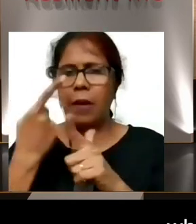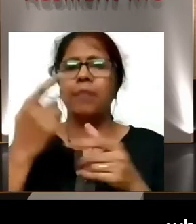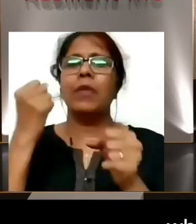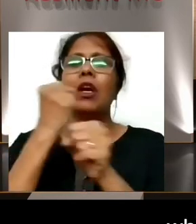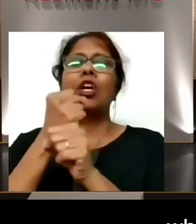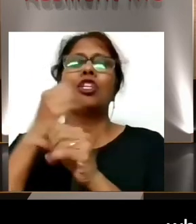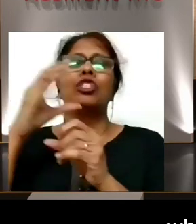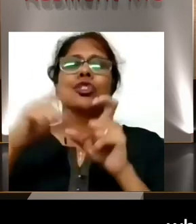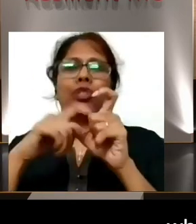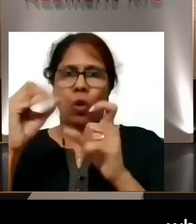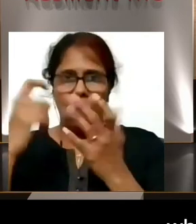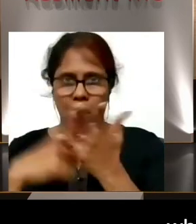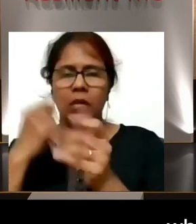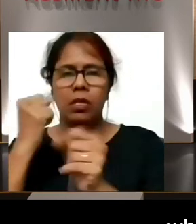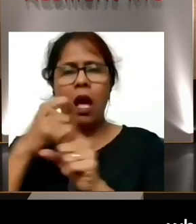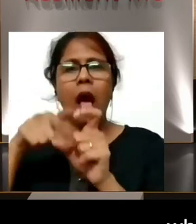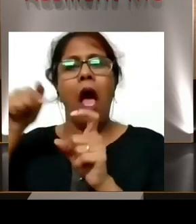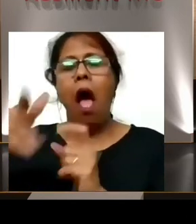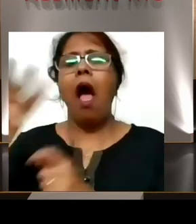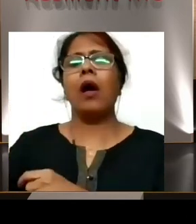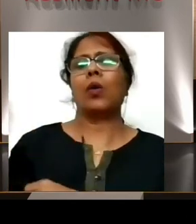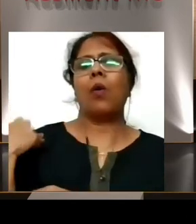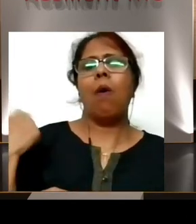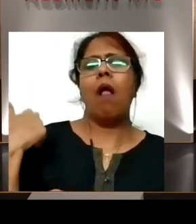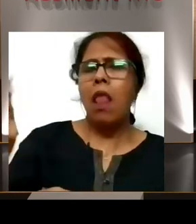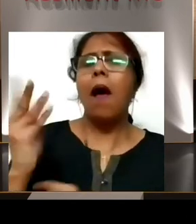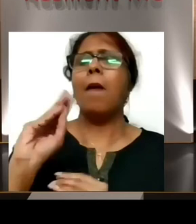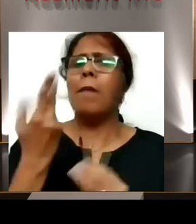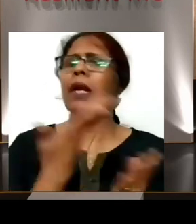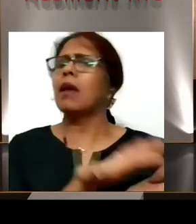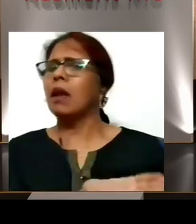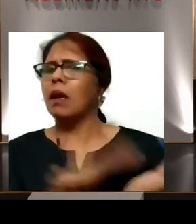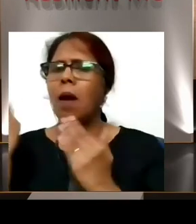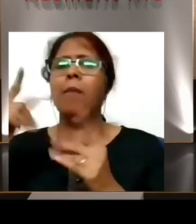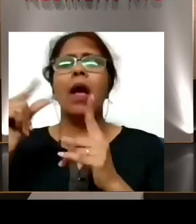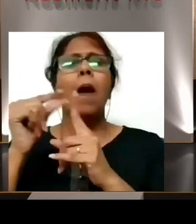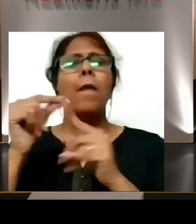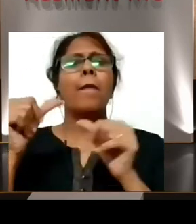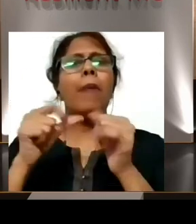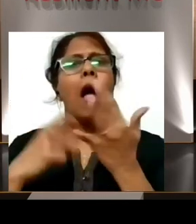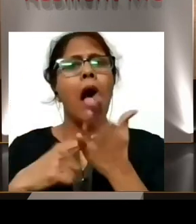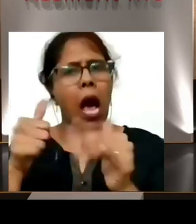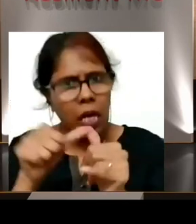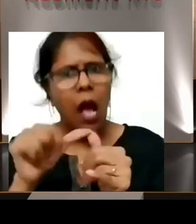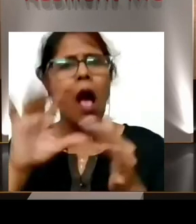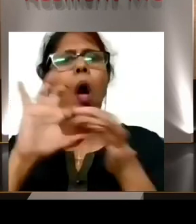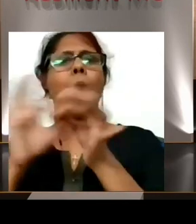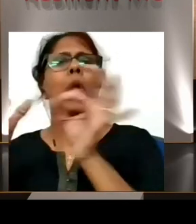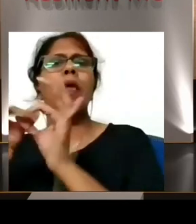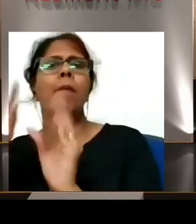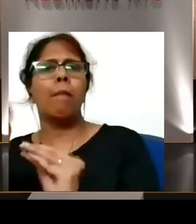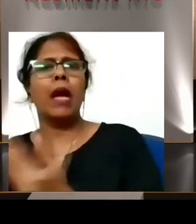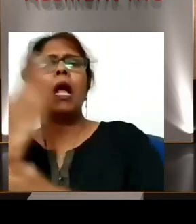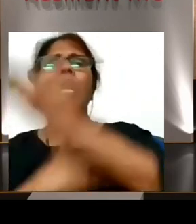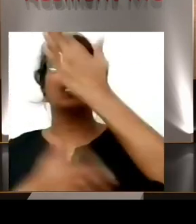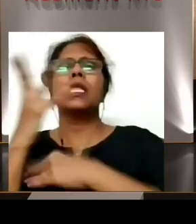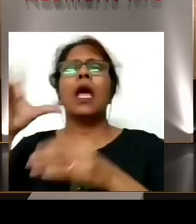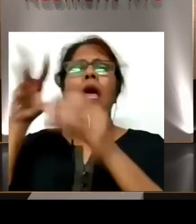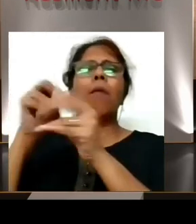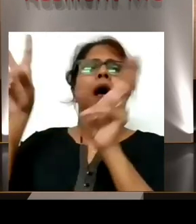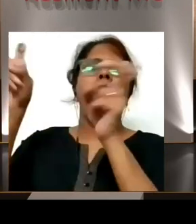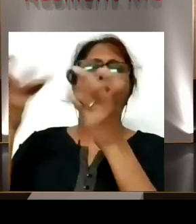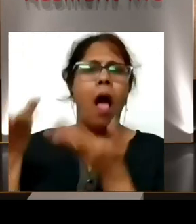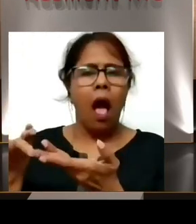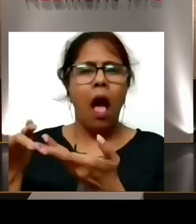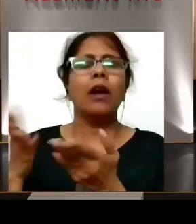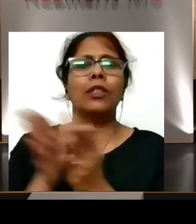exclusively by people with disability. And Neeraj George is also going to be the part of IIS 2020 on 21st